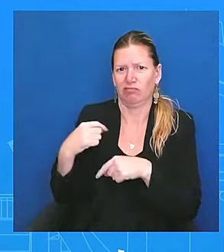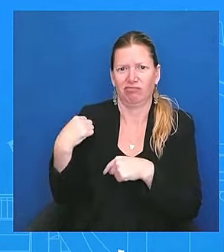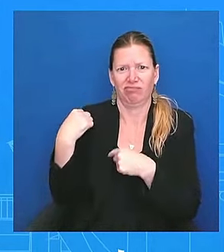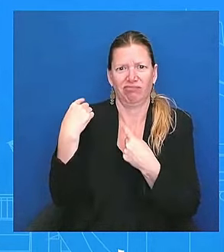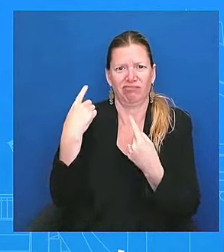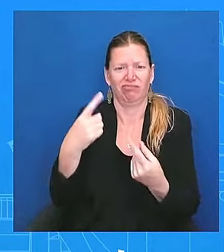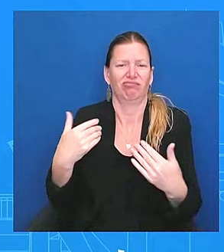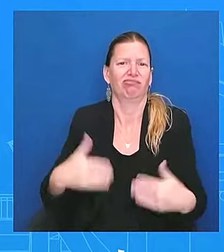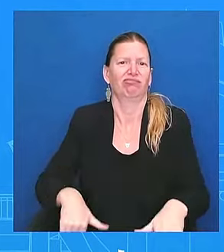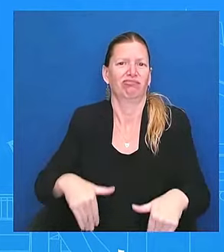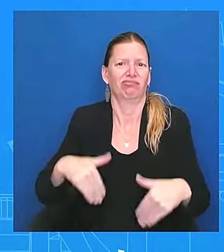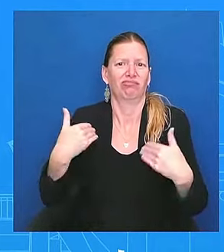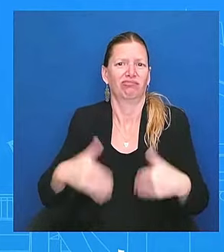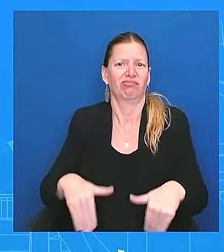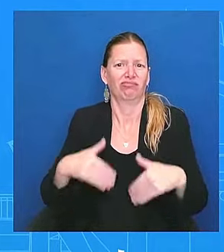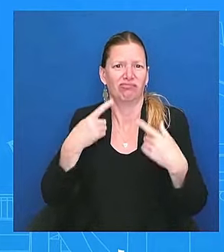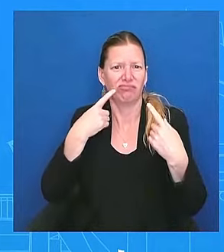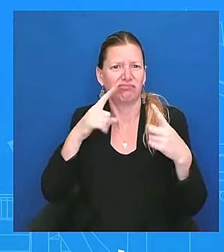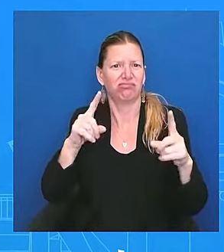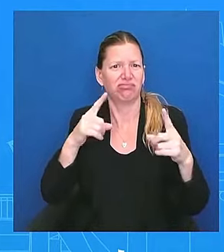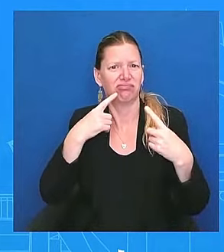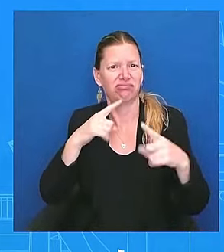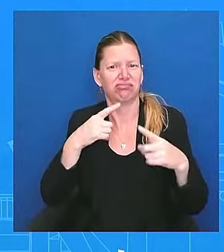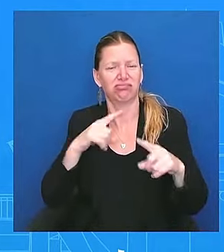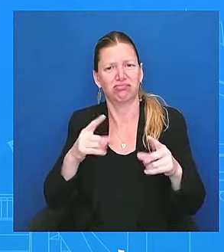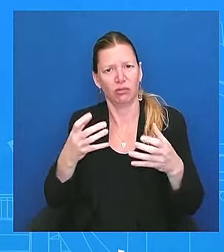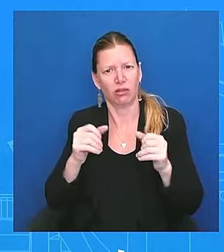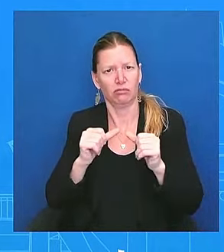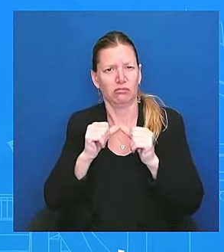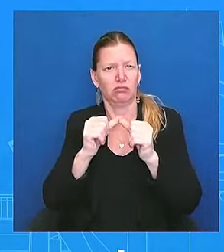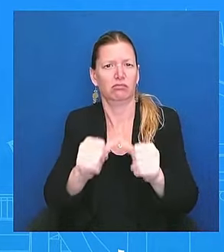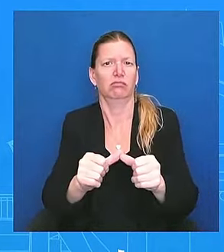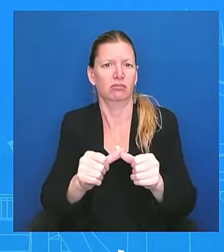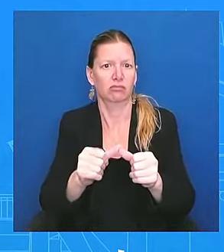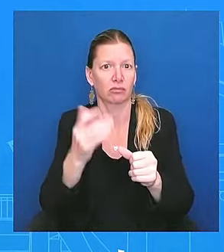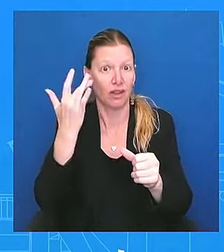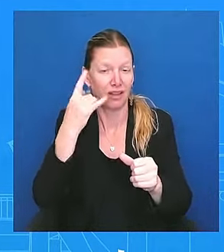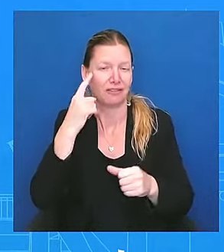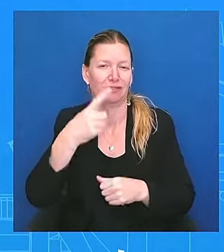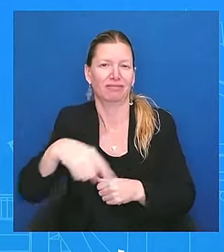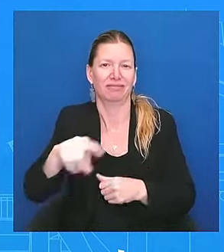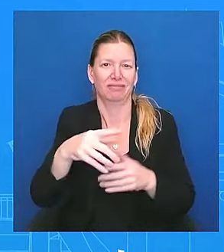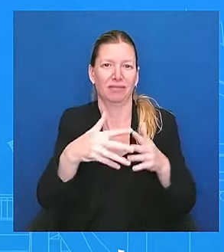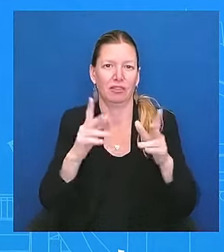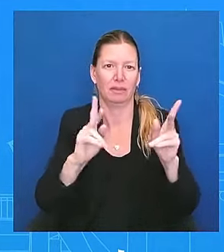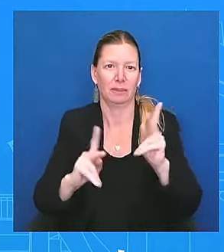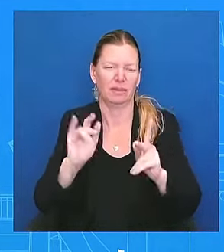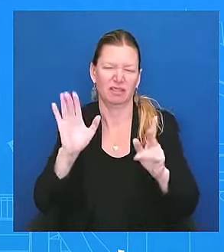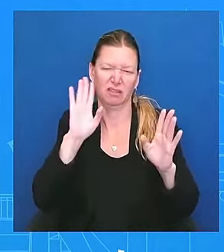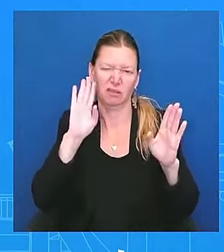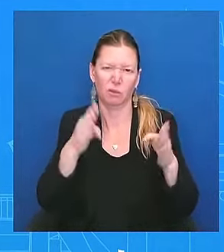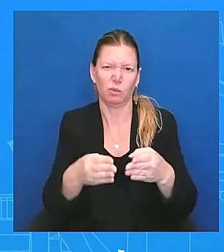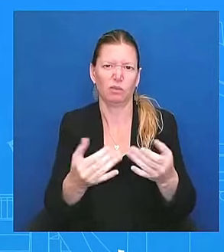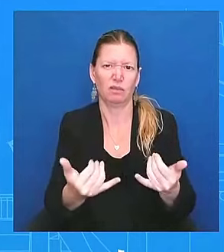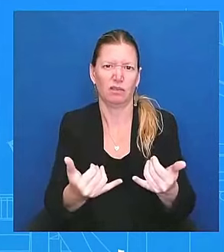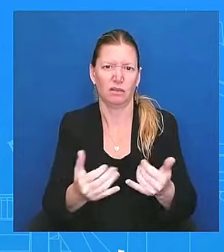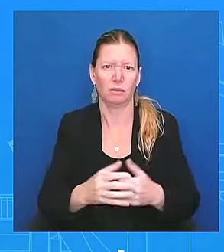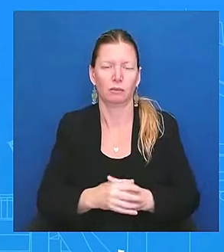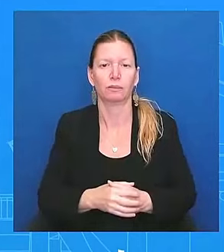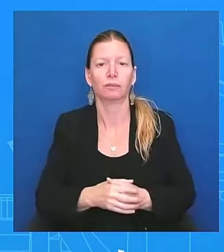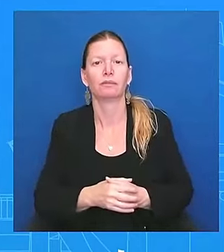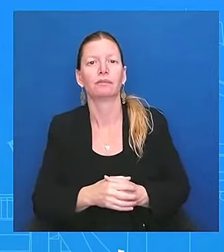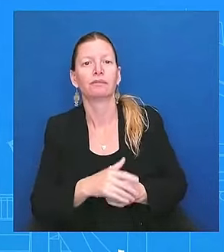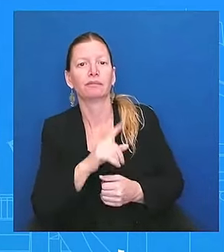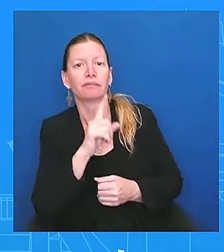That's his focus right now. Thank you, Karine. Thank you, Karine. What does the president do outside the hours of 10 a.m.